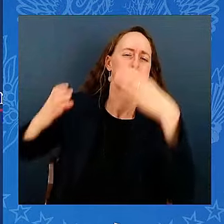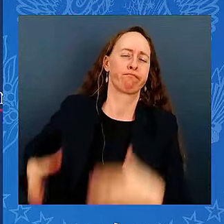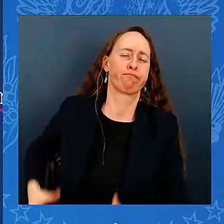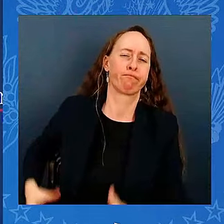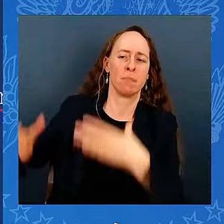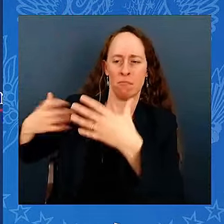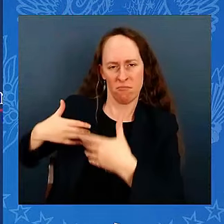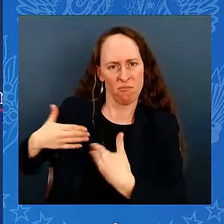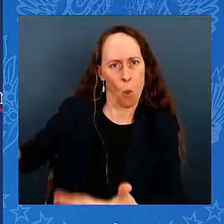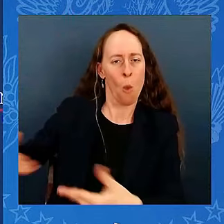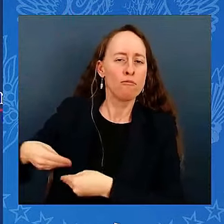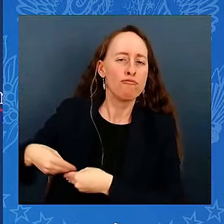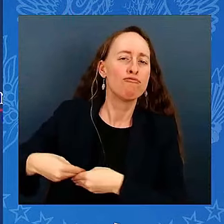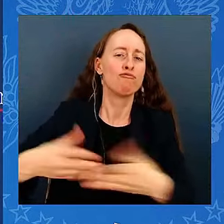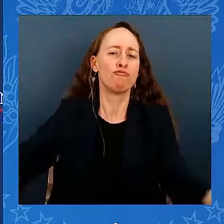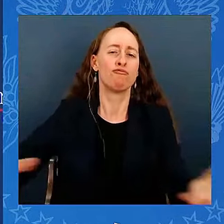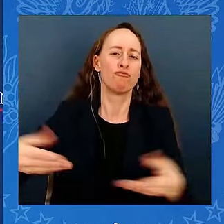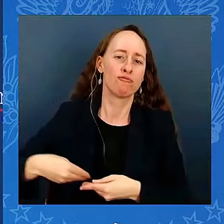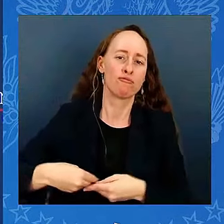invasion.